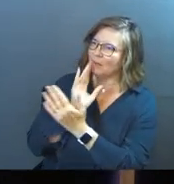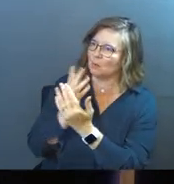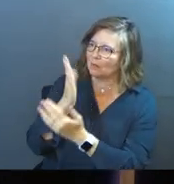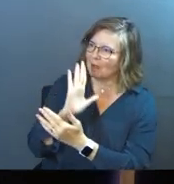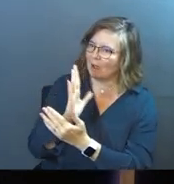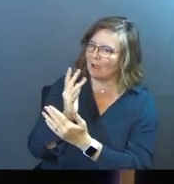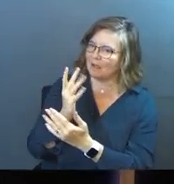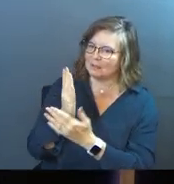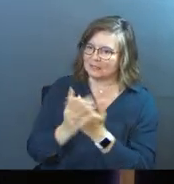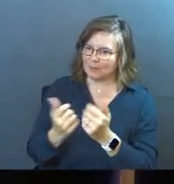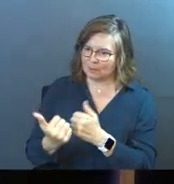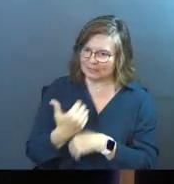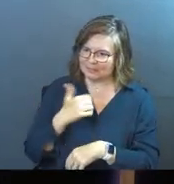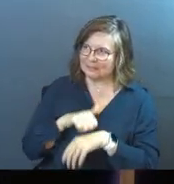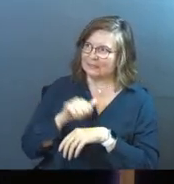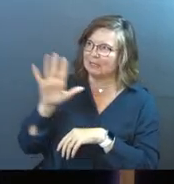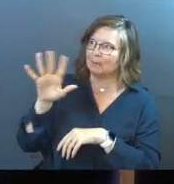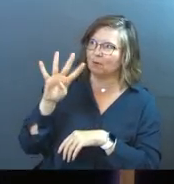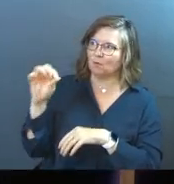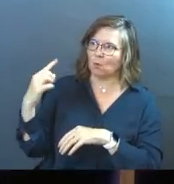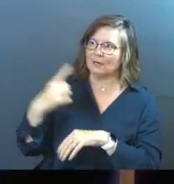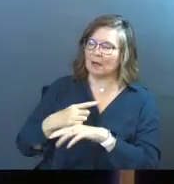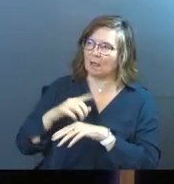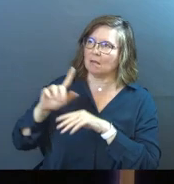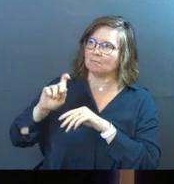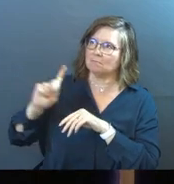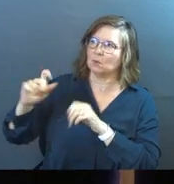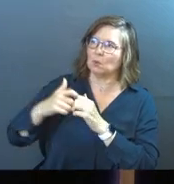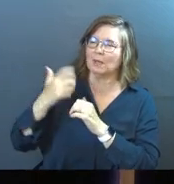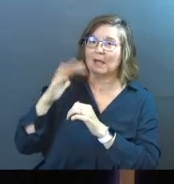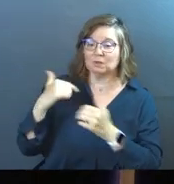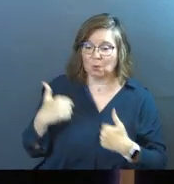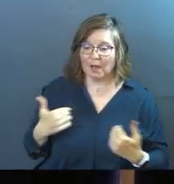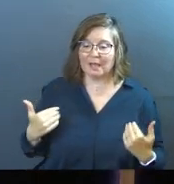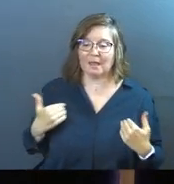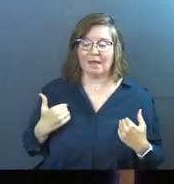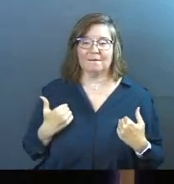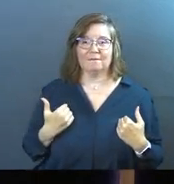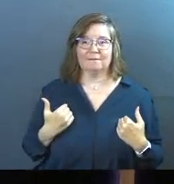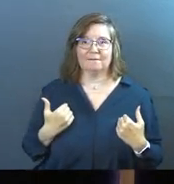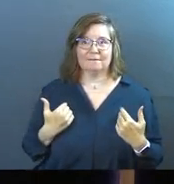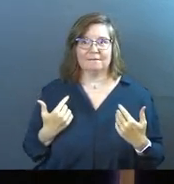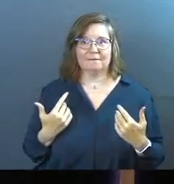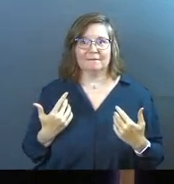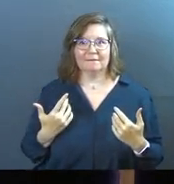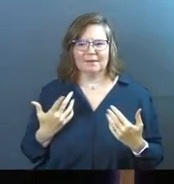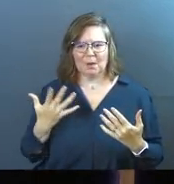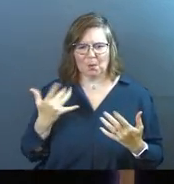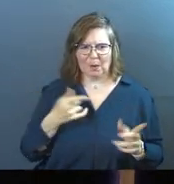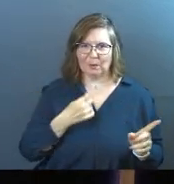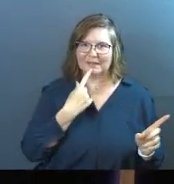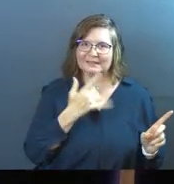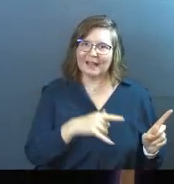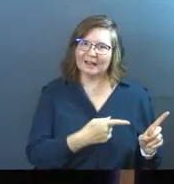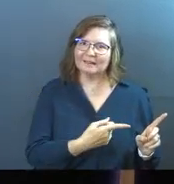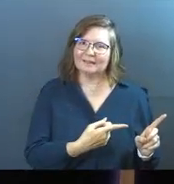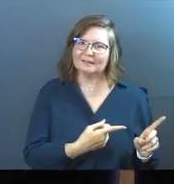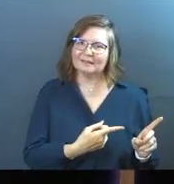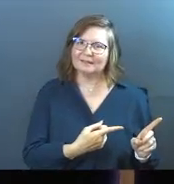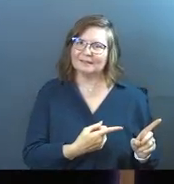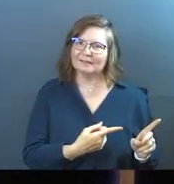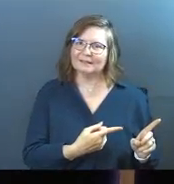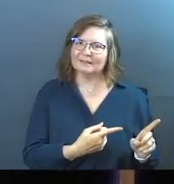with God. Somebody send me on a 40-day hike with God so that I can have... Why weren't they saying that?